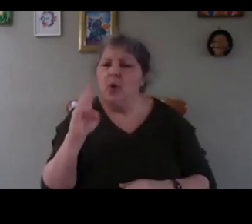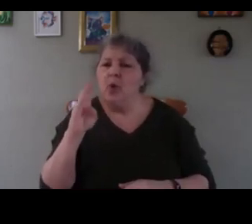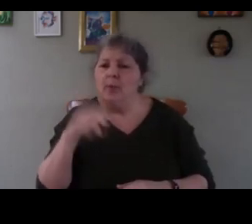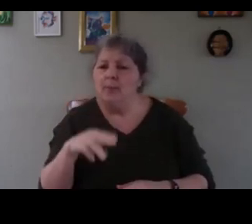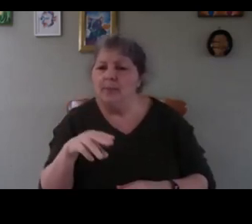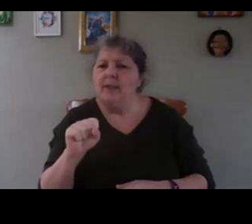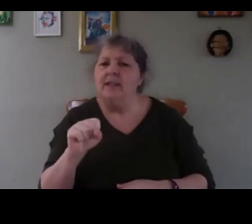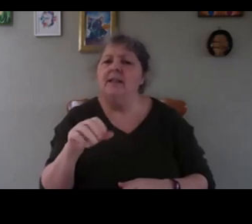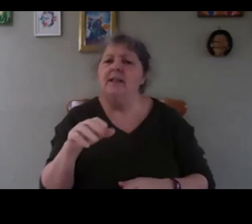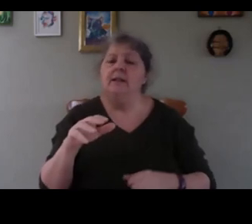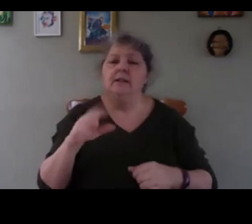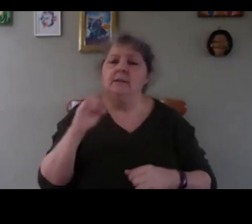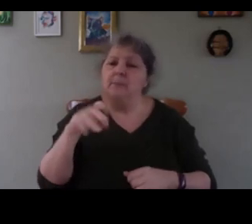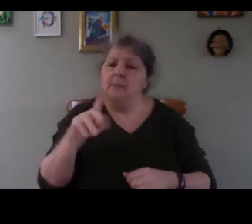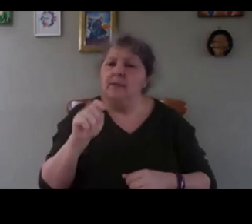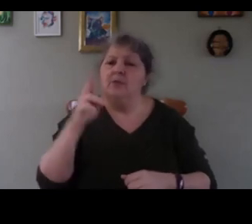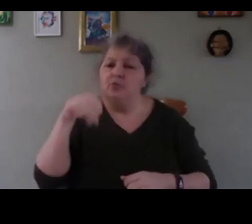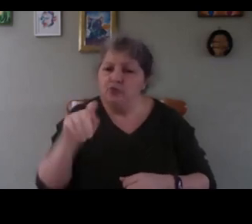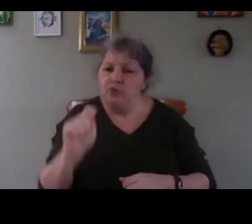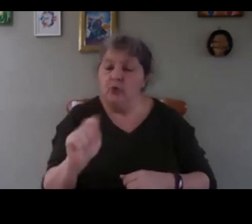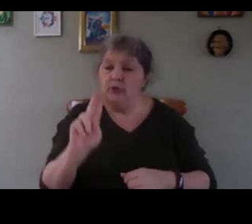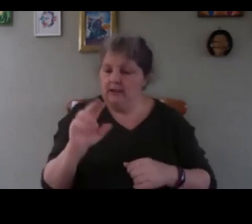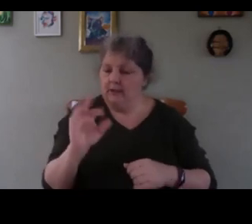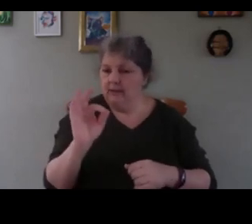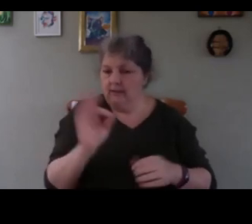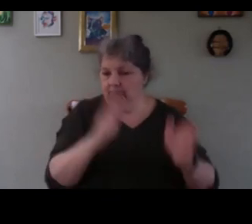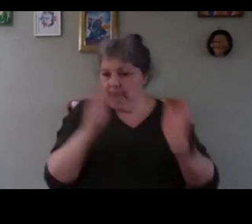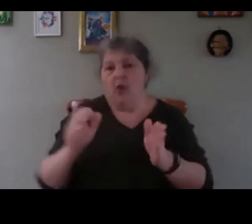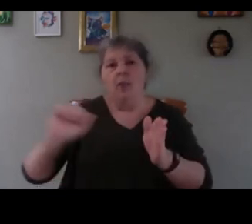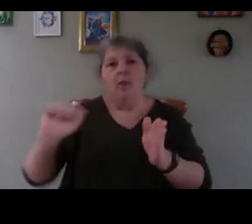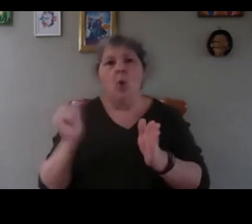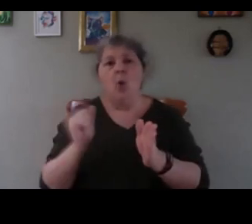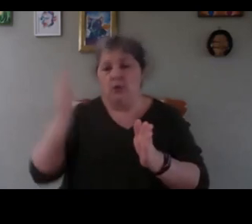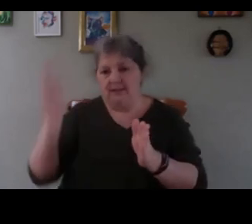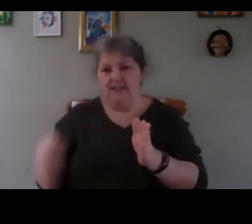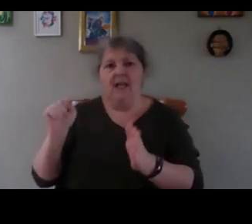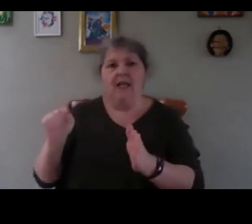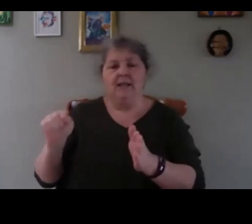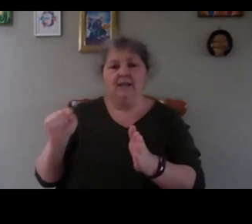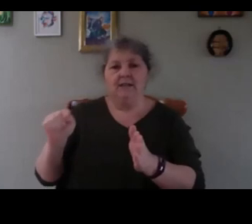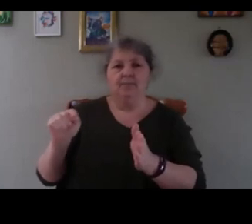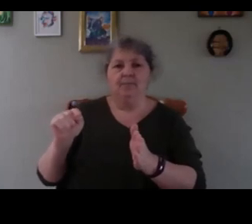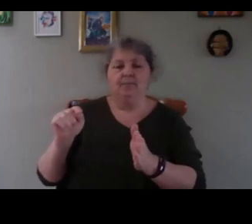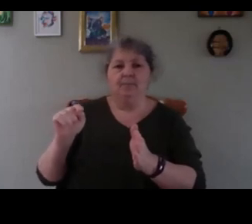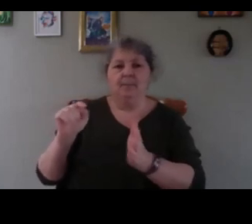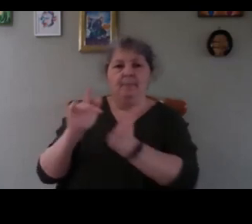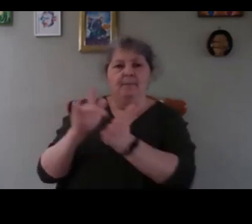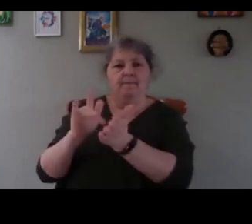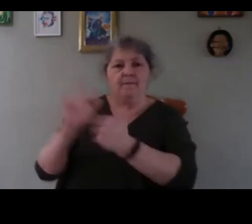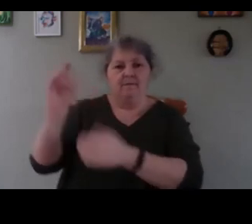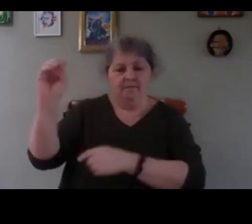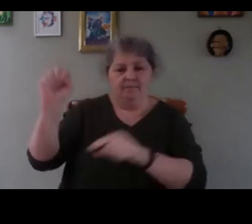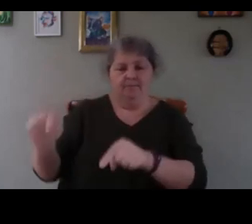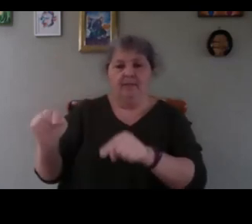be just germinate on the right hand side so the cold side the bigger side which is colder and